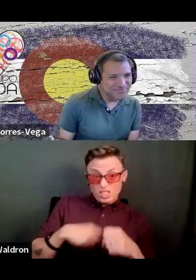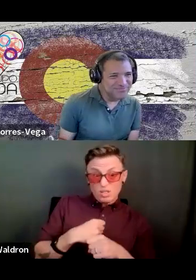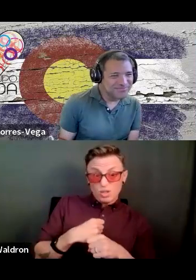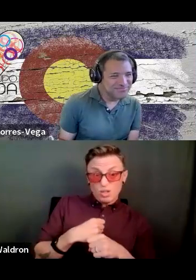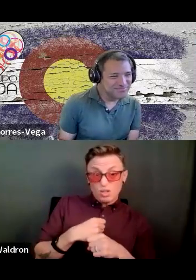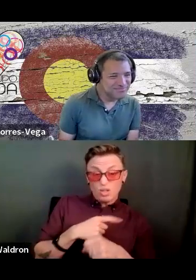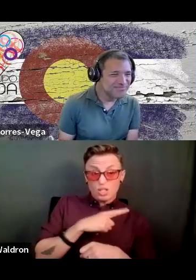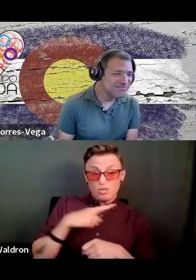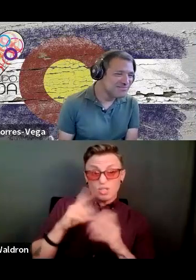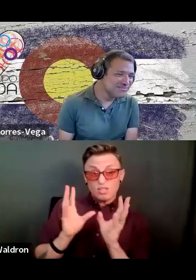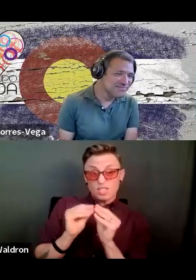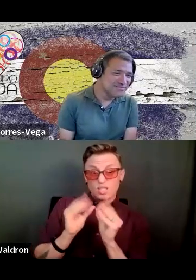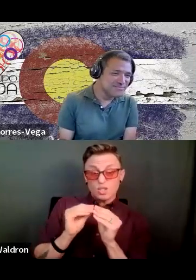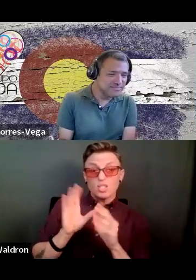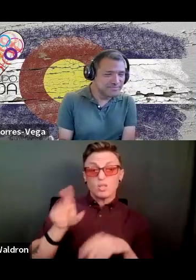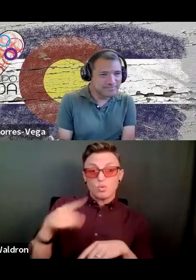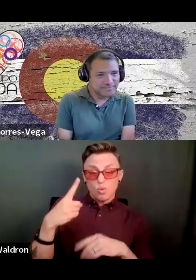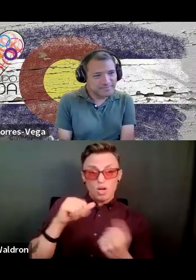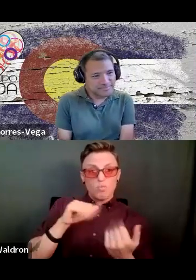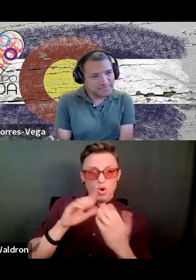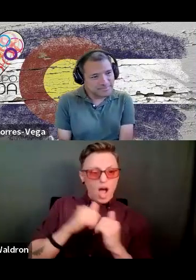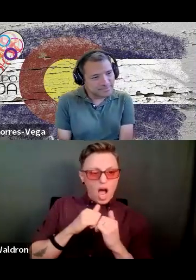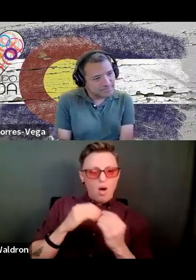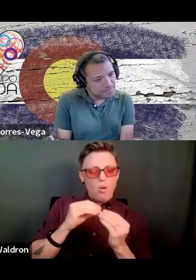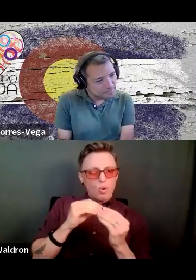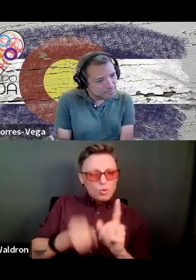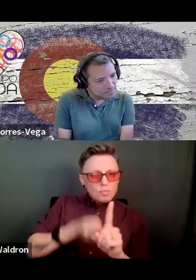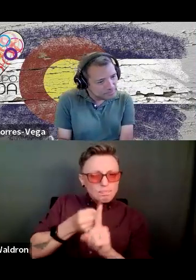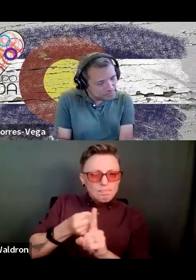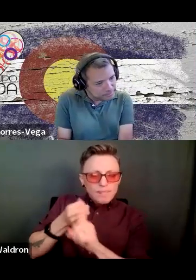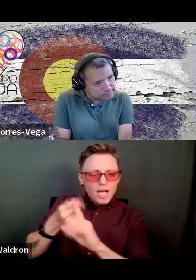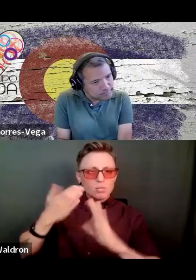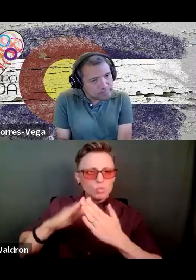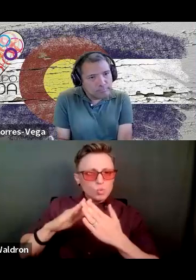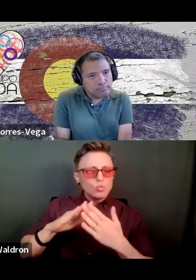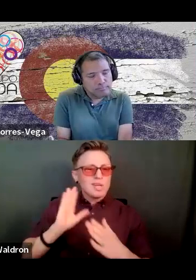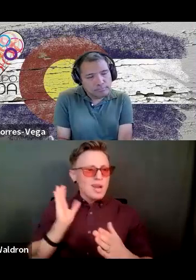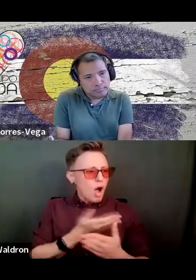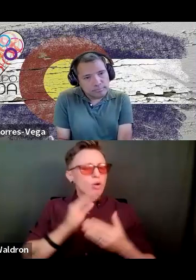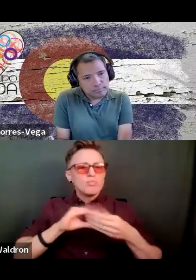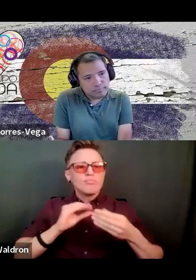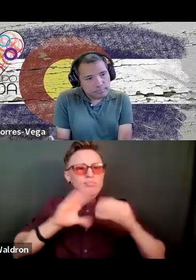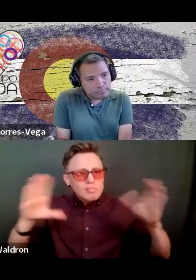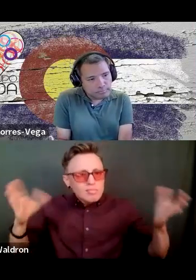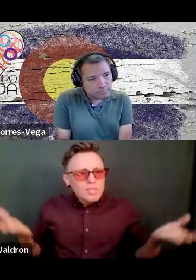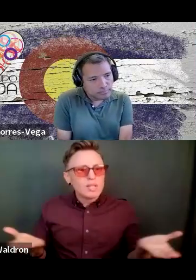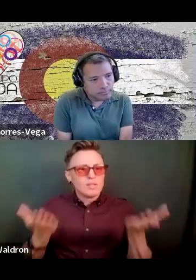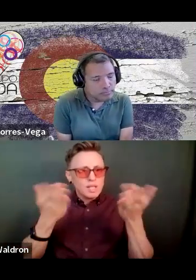really one of the ways that I've been able to be most impactful in supporting community and elevating our voices and making sure our work is being done.